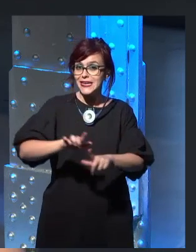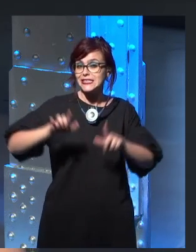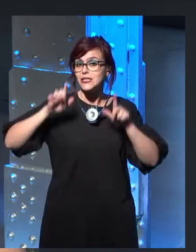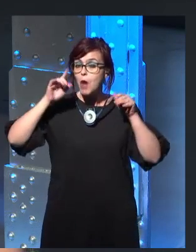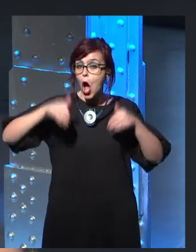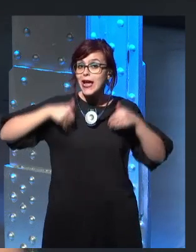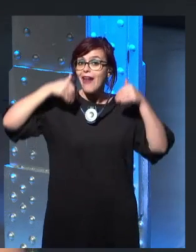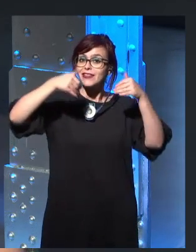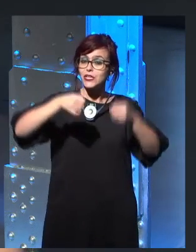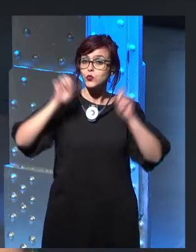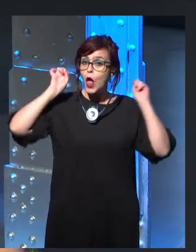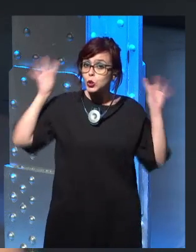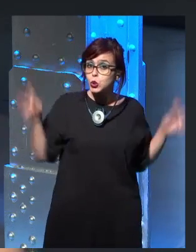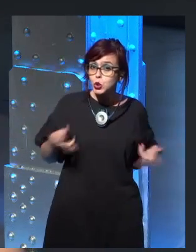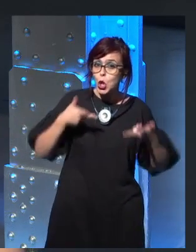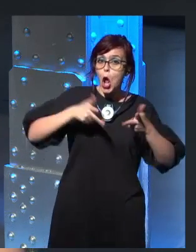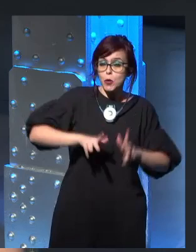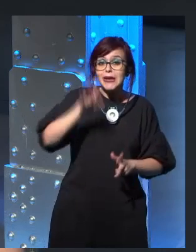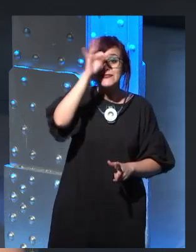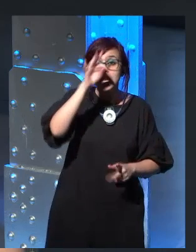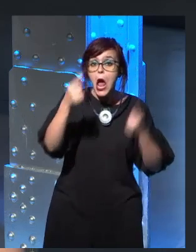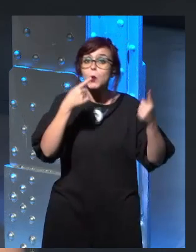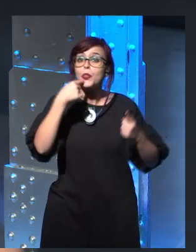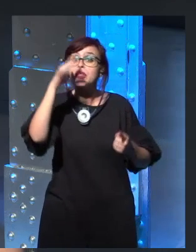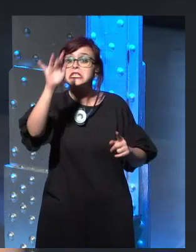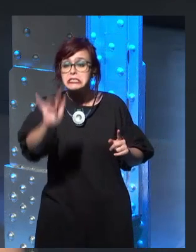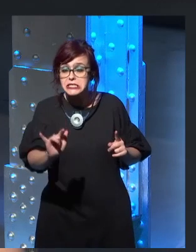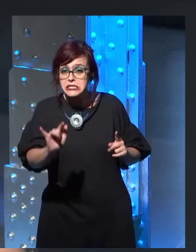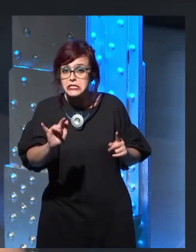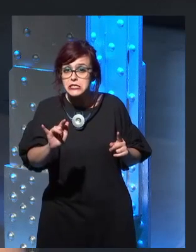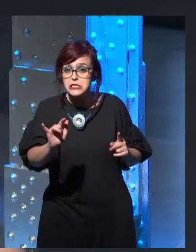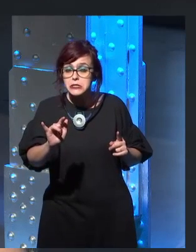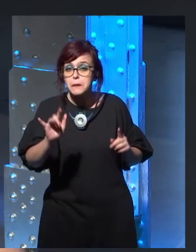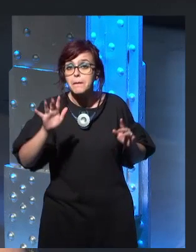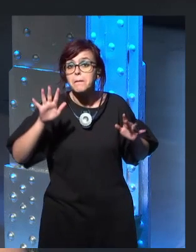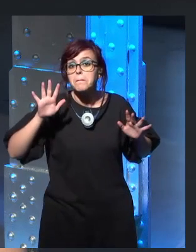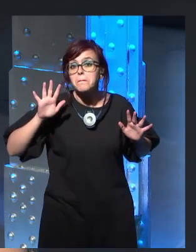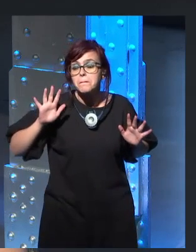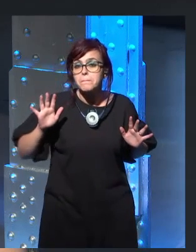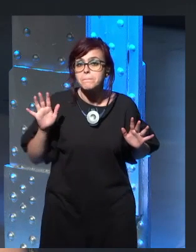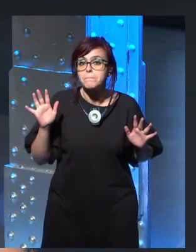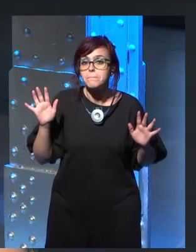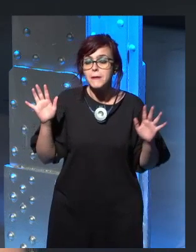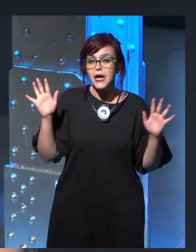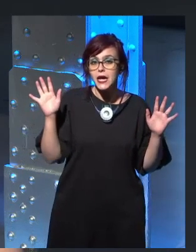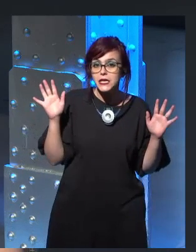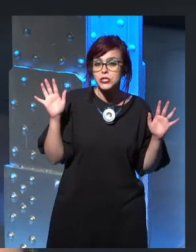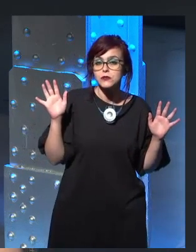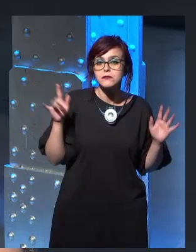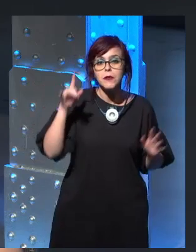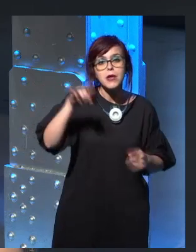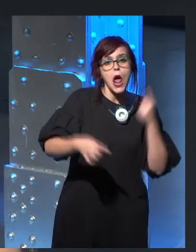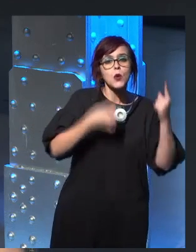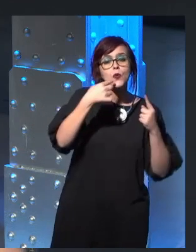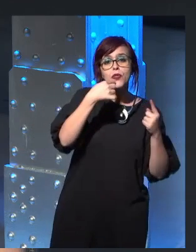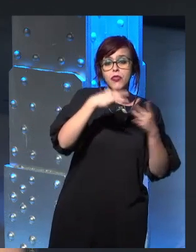essentially is the last of the Blackfyre pretenders. It's just that he's decided to... Or the